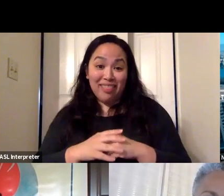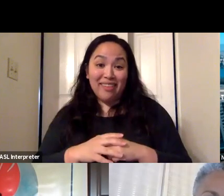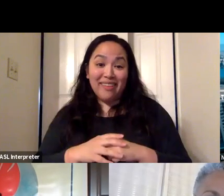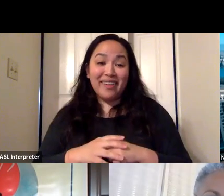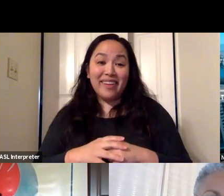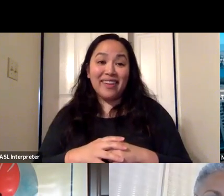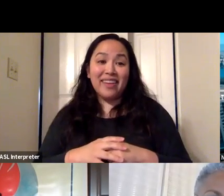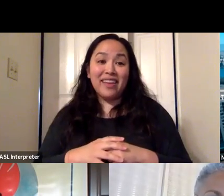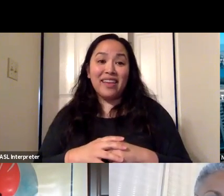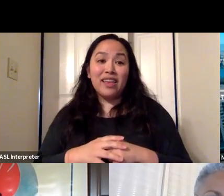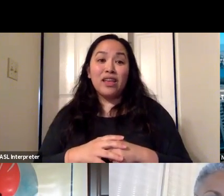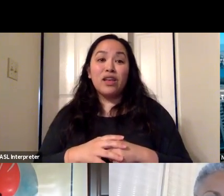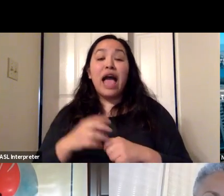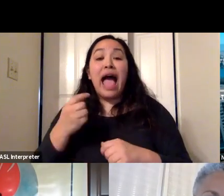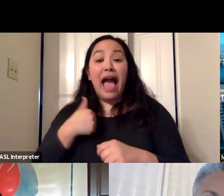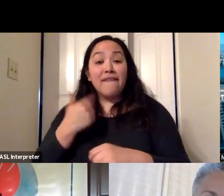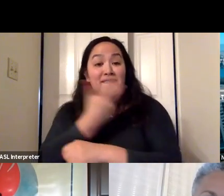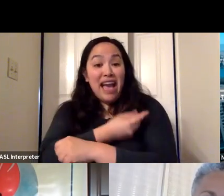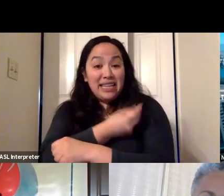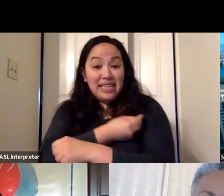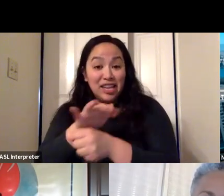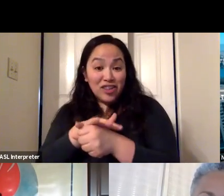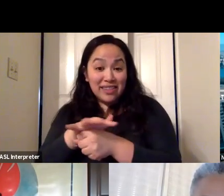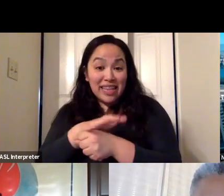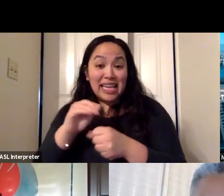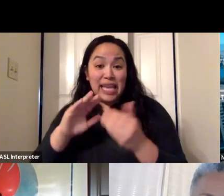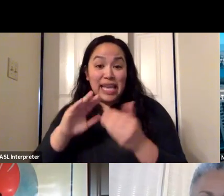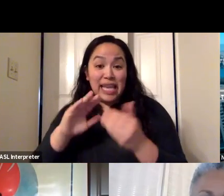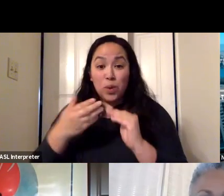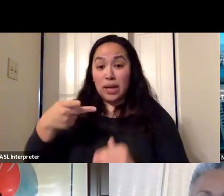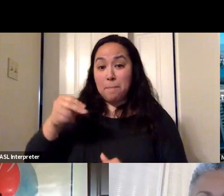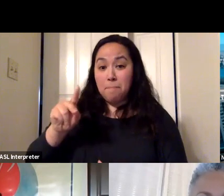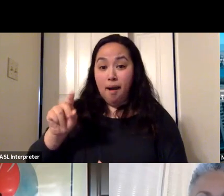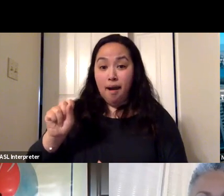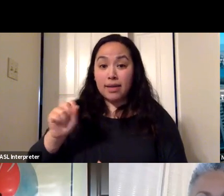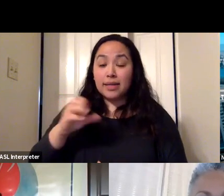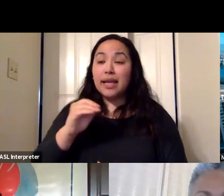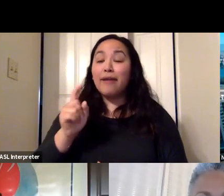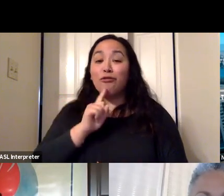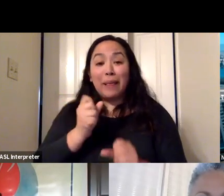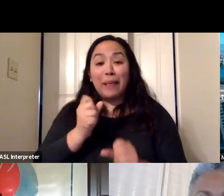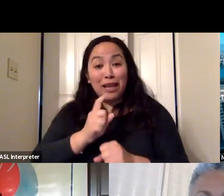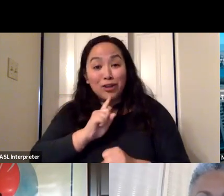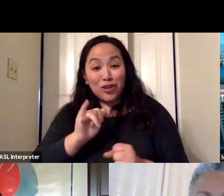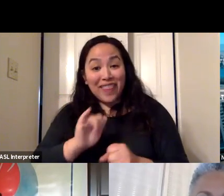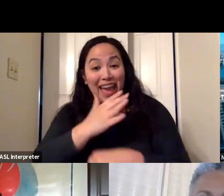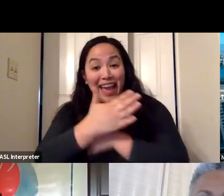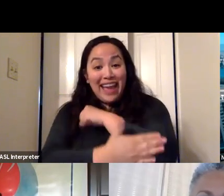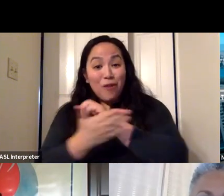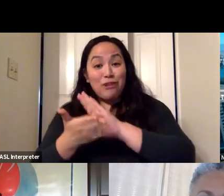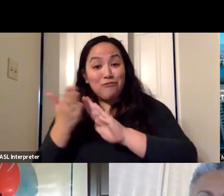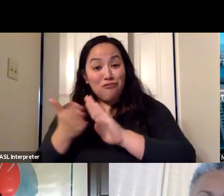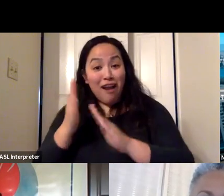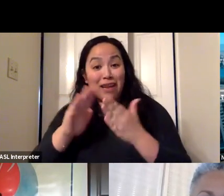through our vaccination sites and our community pods. And really making sure that our county run community